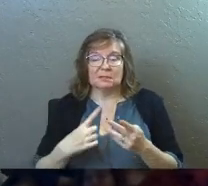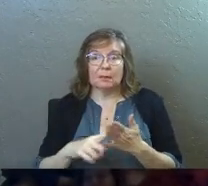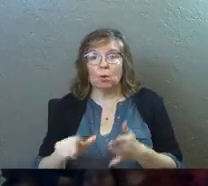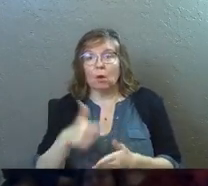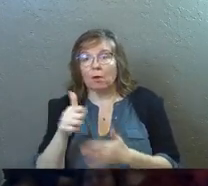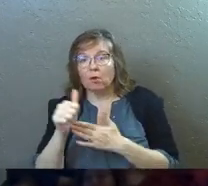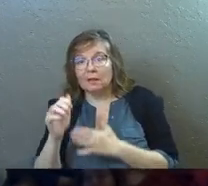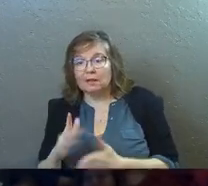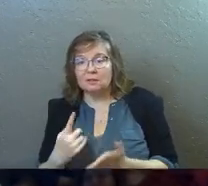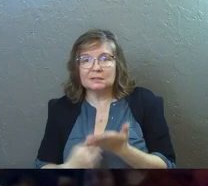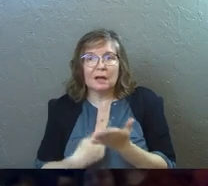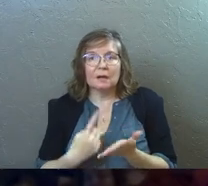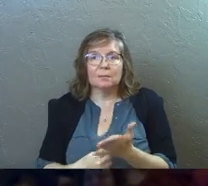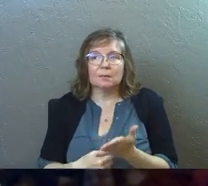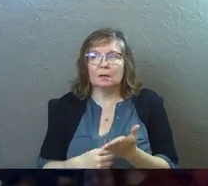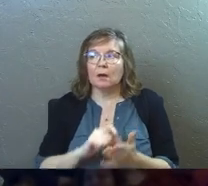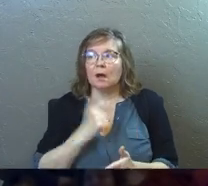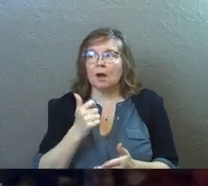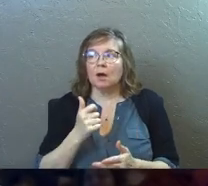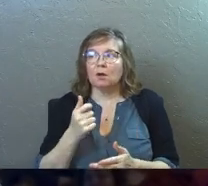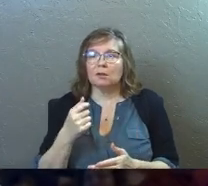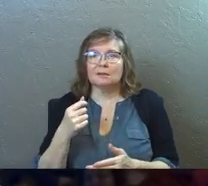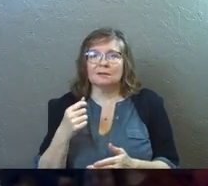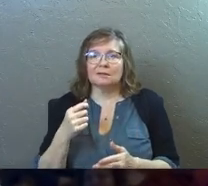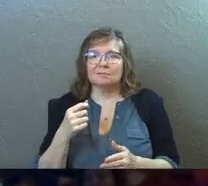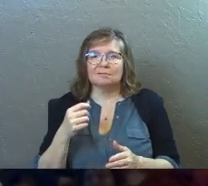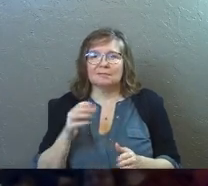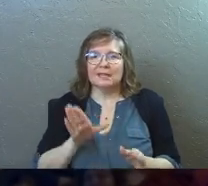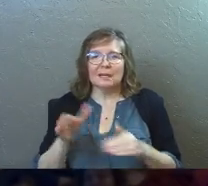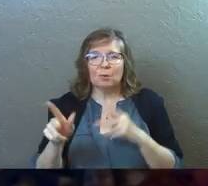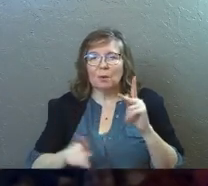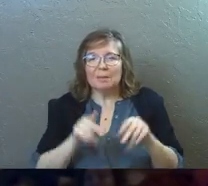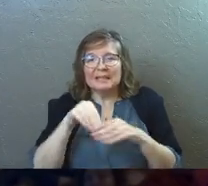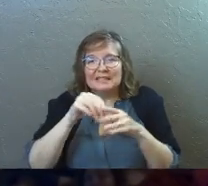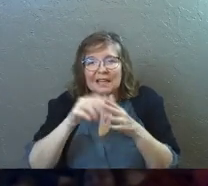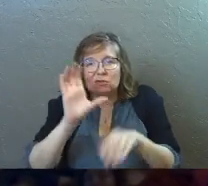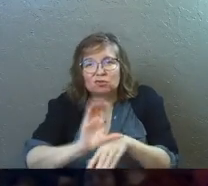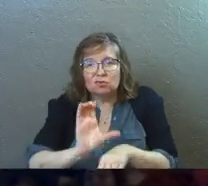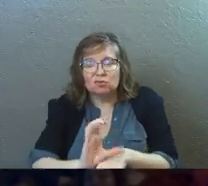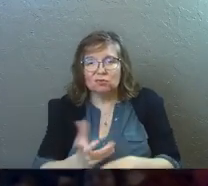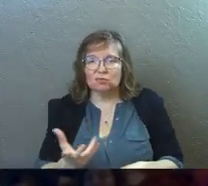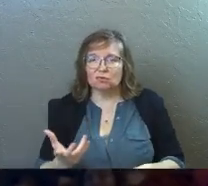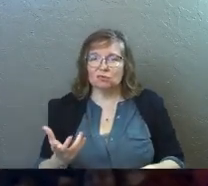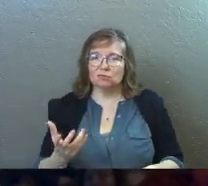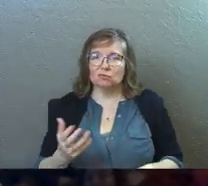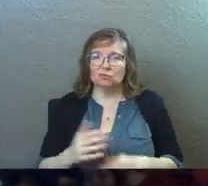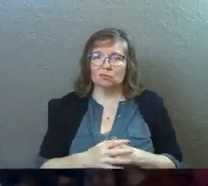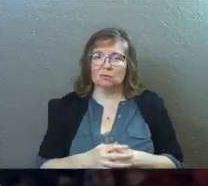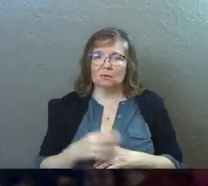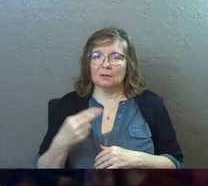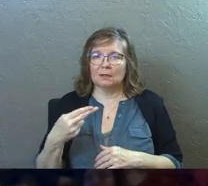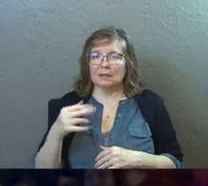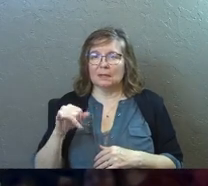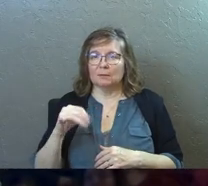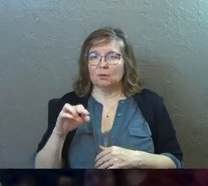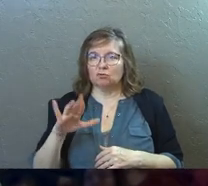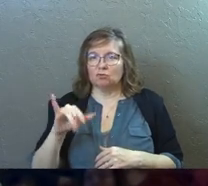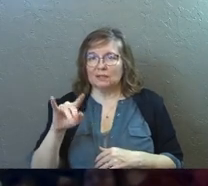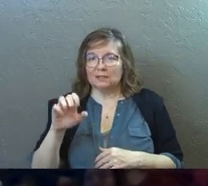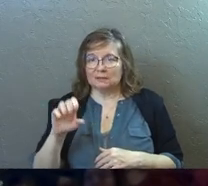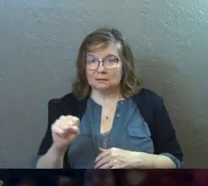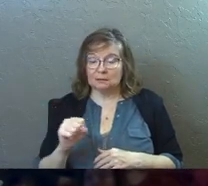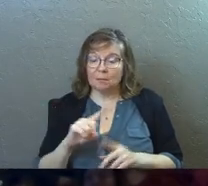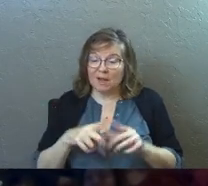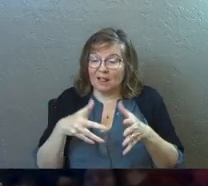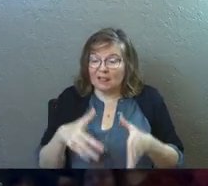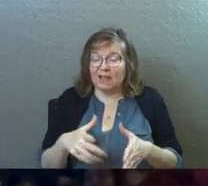it was other leaders. Sometimes it was other hypocritical people inside the church, but it left a mark.